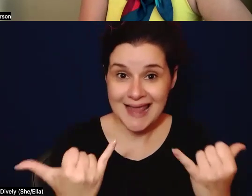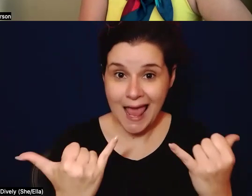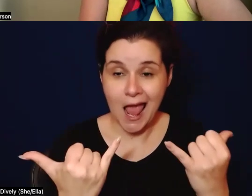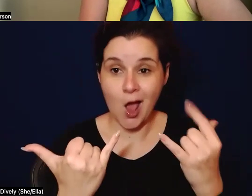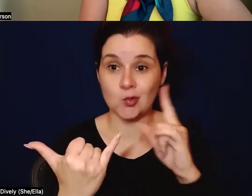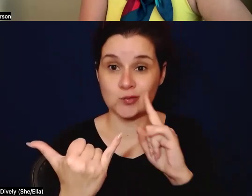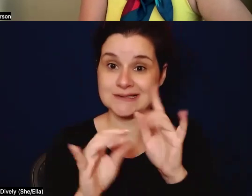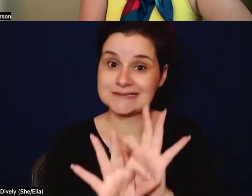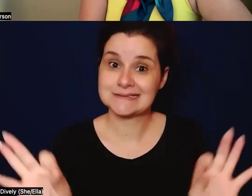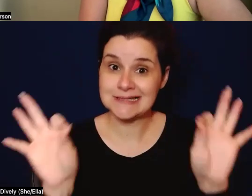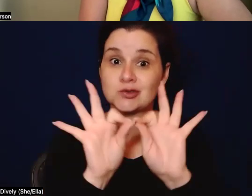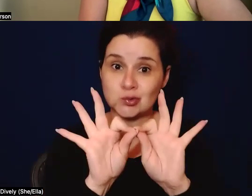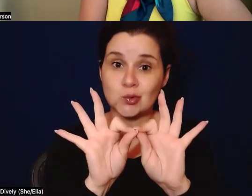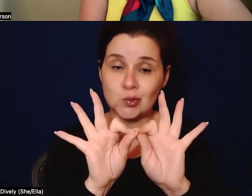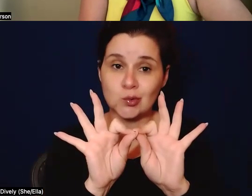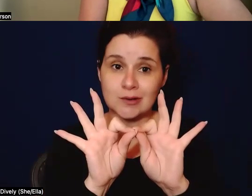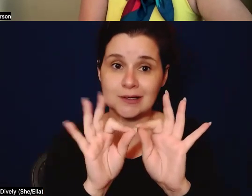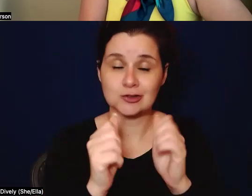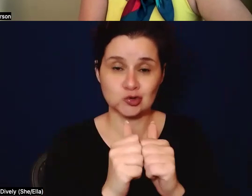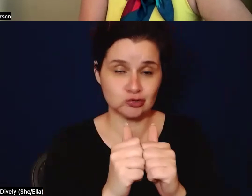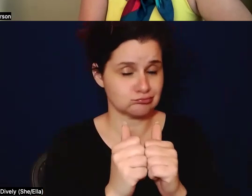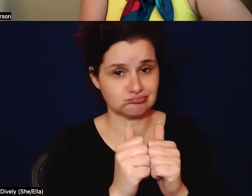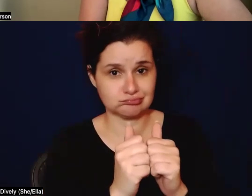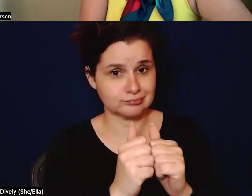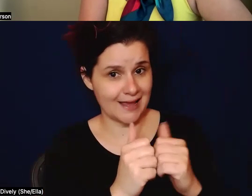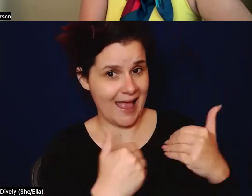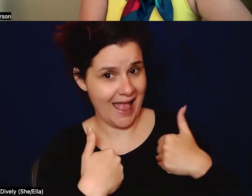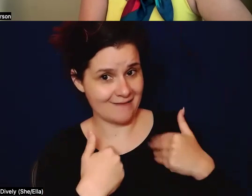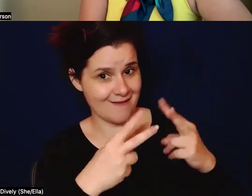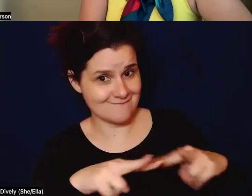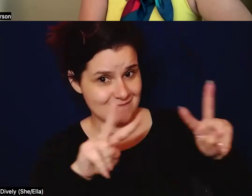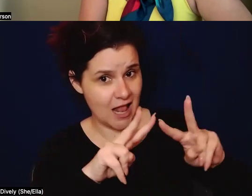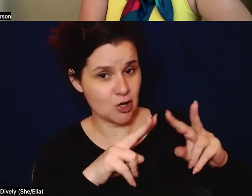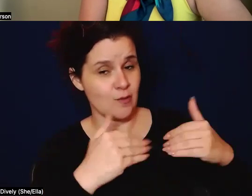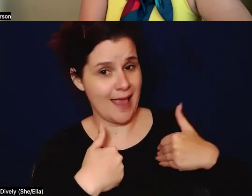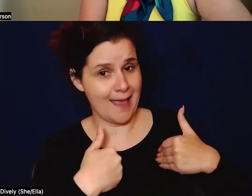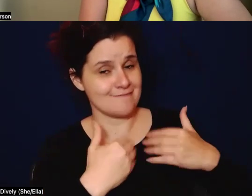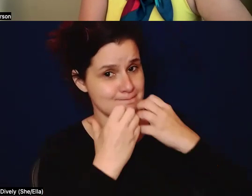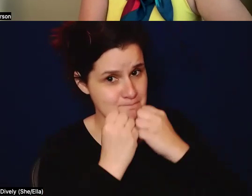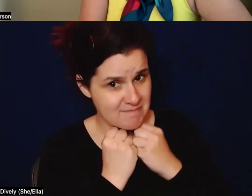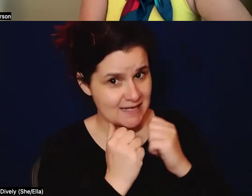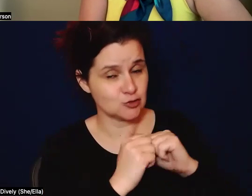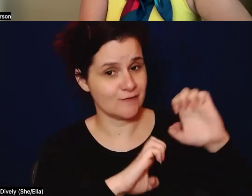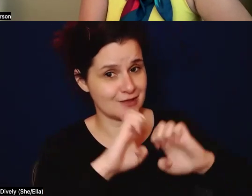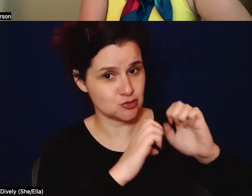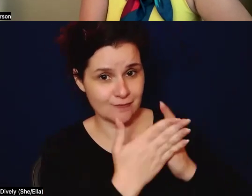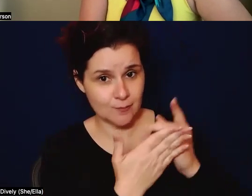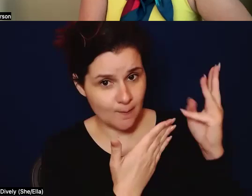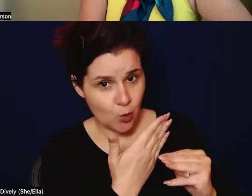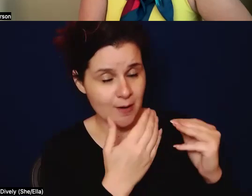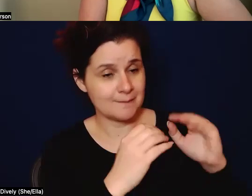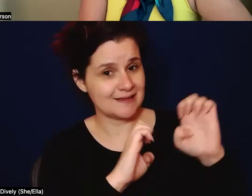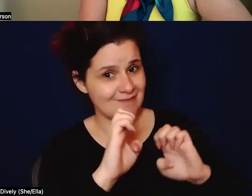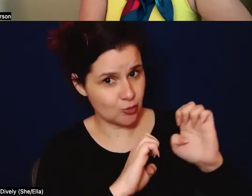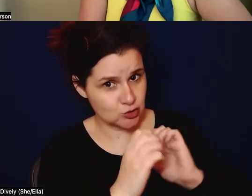essential to, um, assigning value and meaning to the evaluation of our programs, the evaluation of our work,